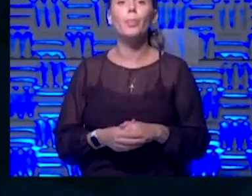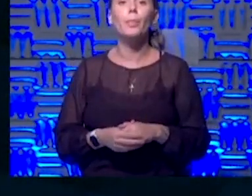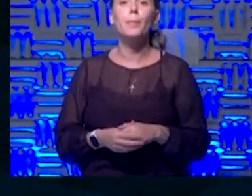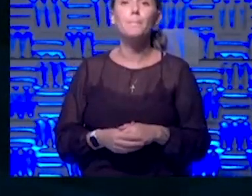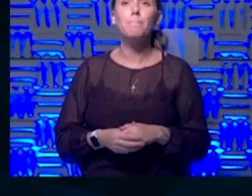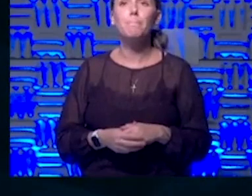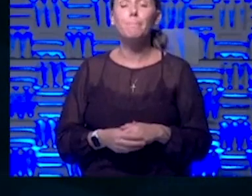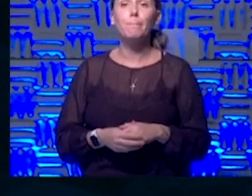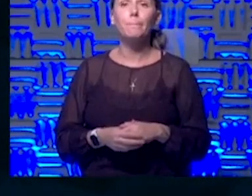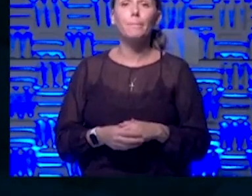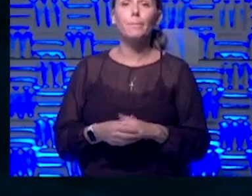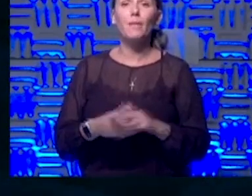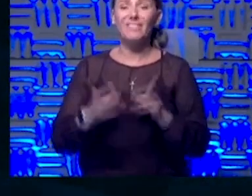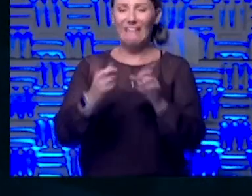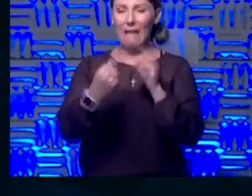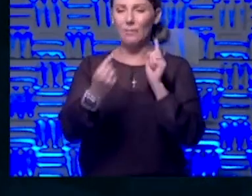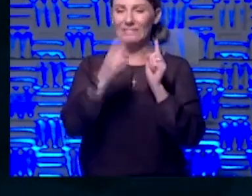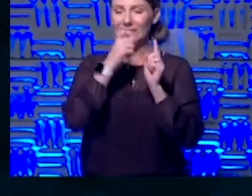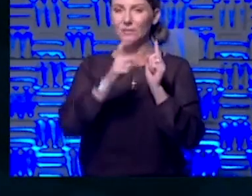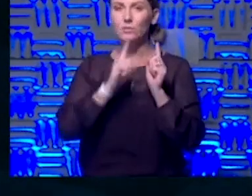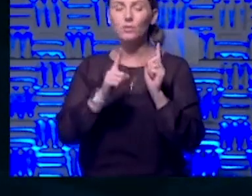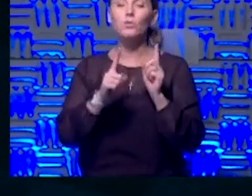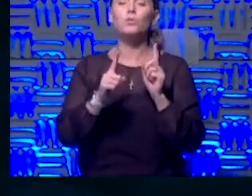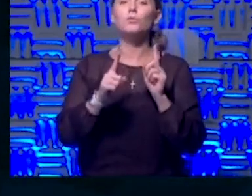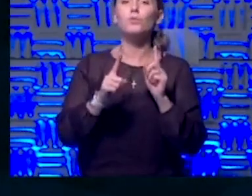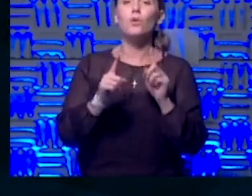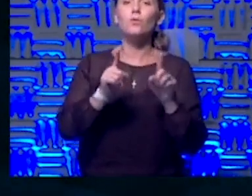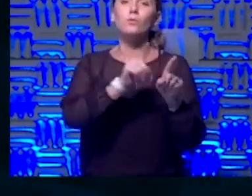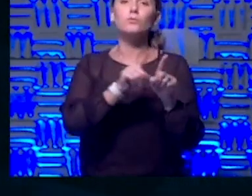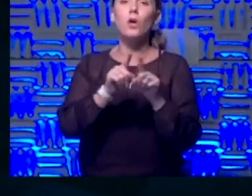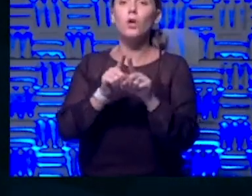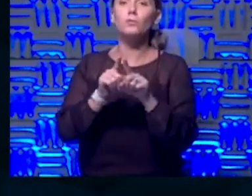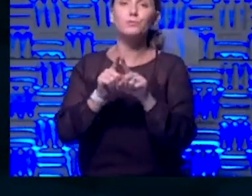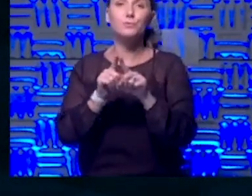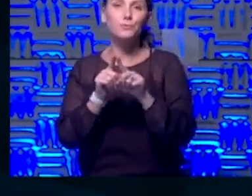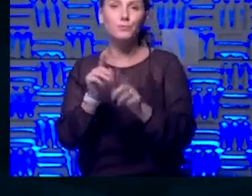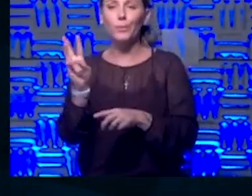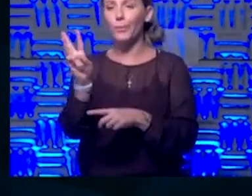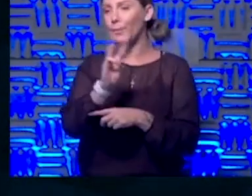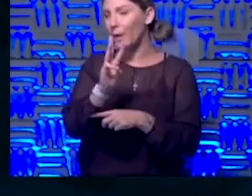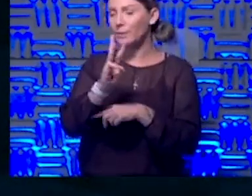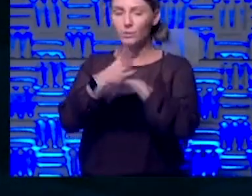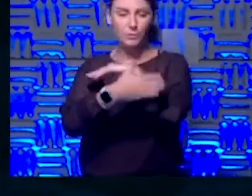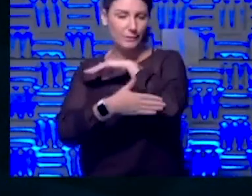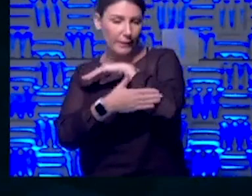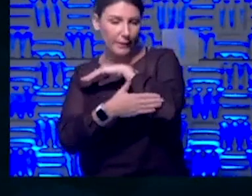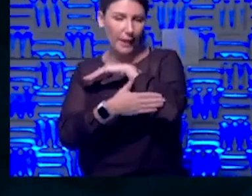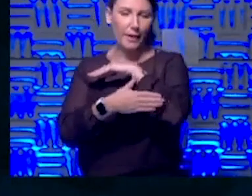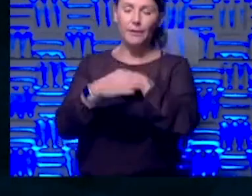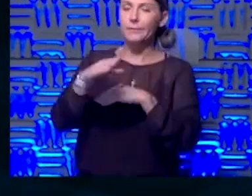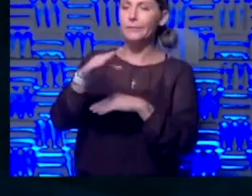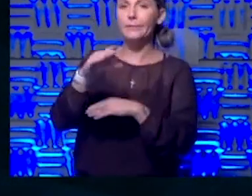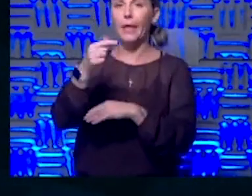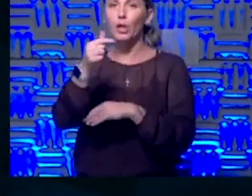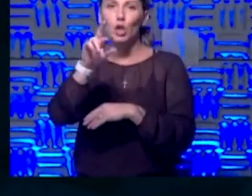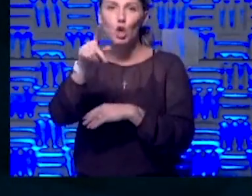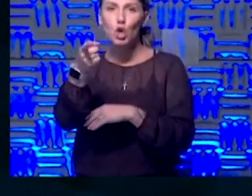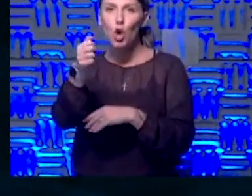the opposite isn't true. So there are also Western counties, say like Finney County where Green Garden City is.